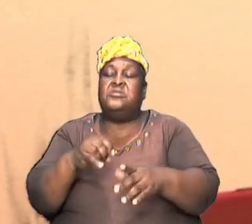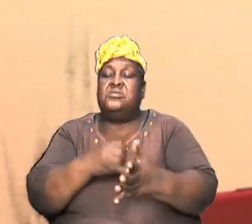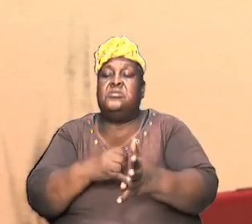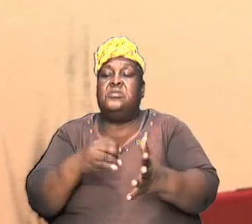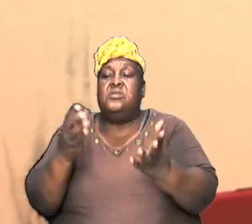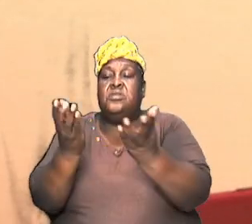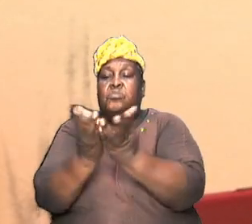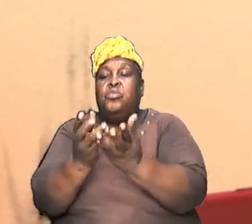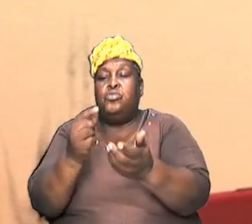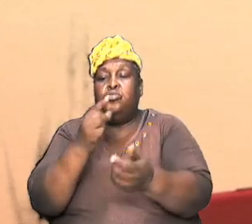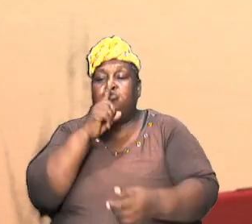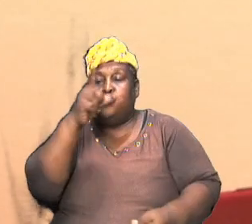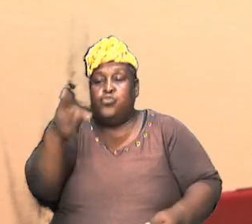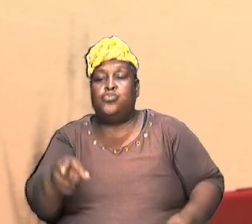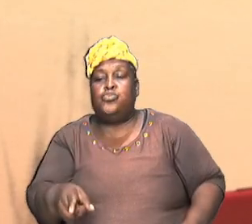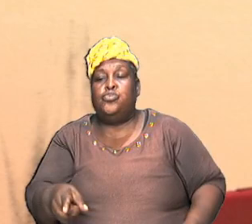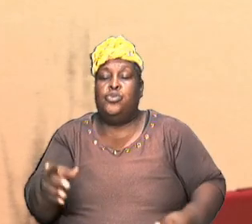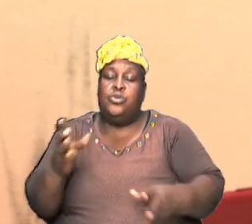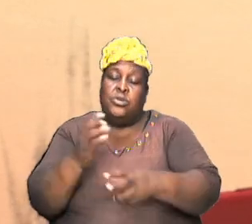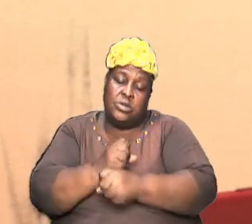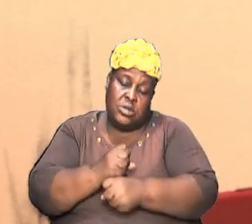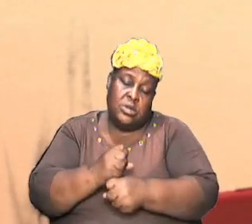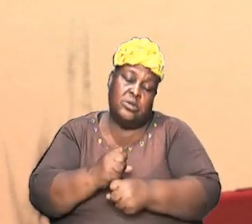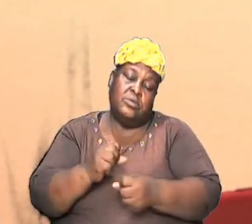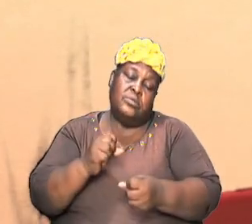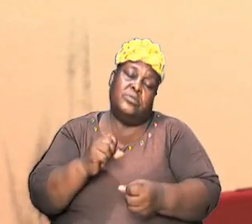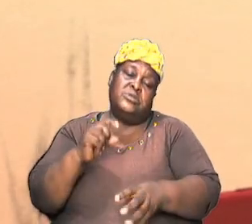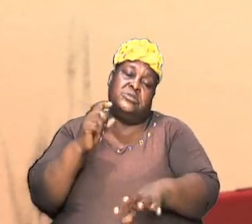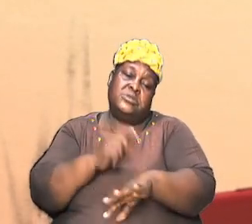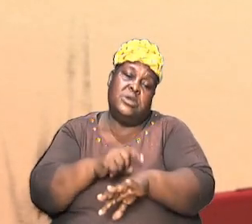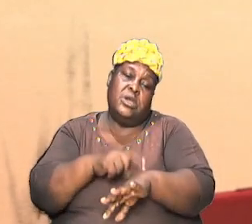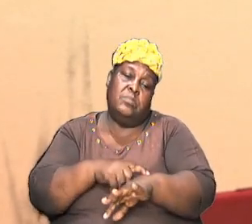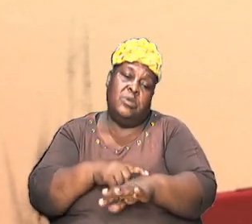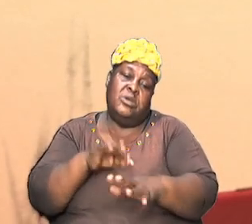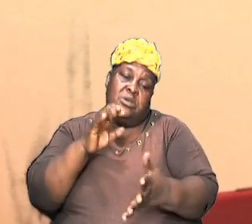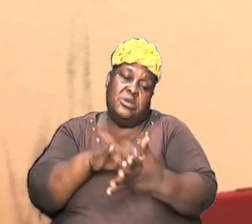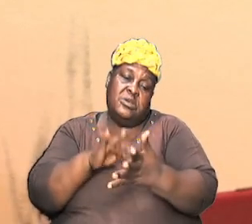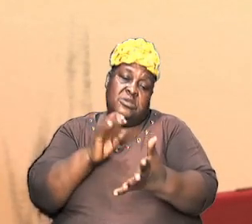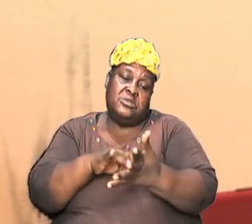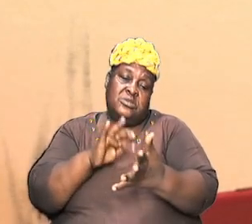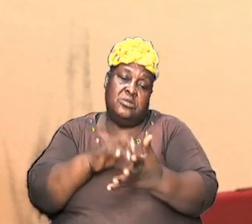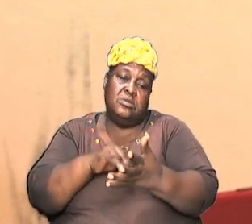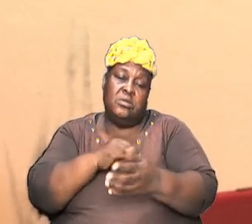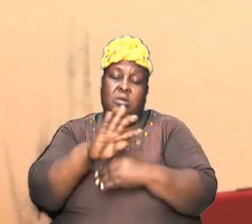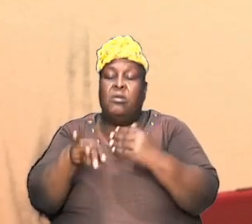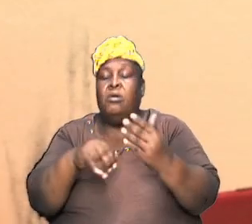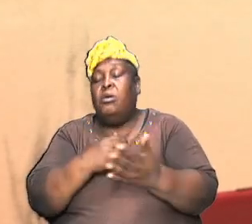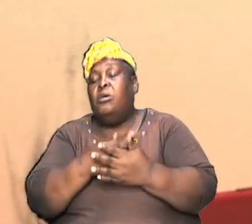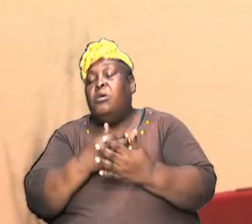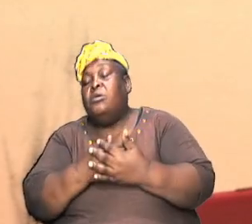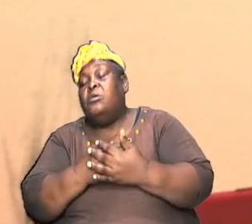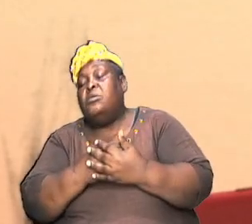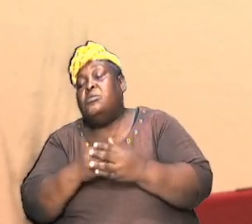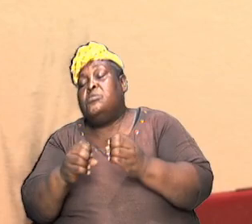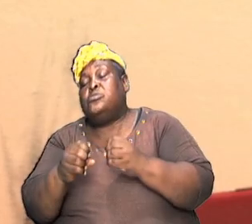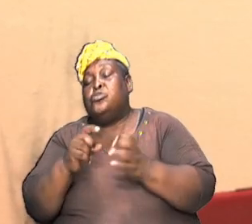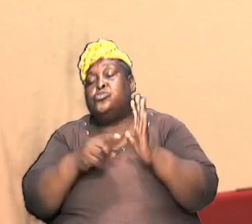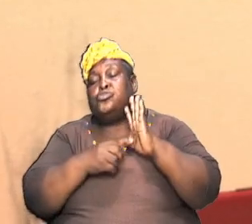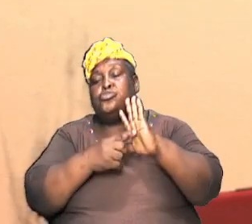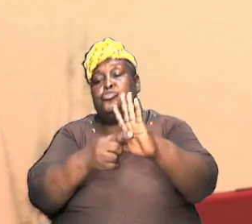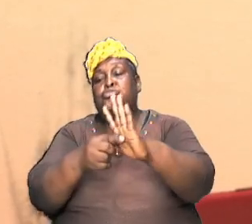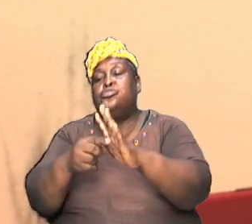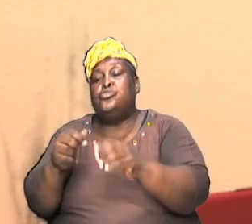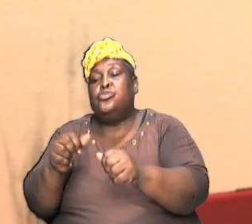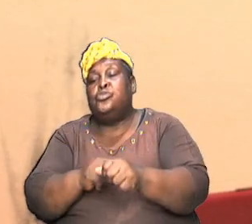book is true and we have taken our time and we have gone through so all the objectives that we showed we did